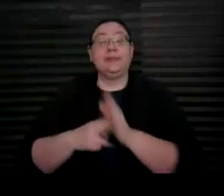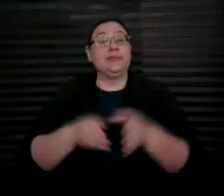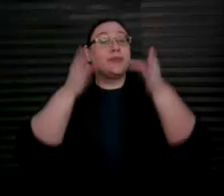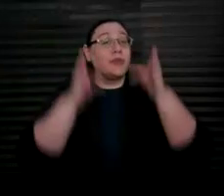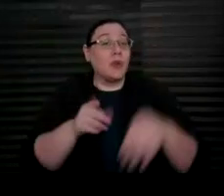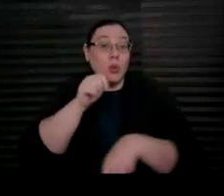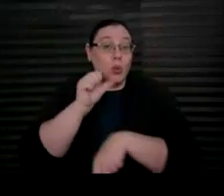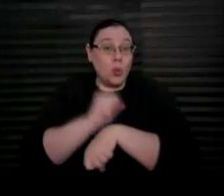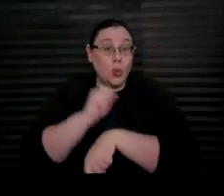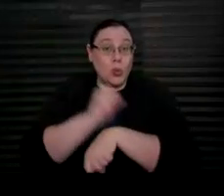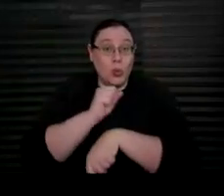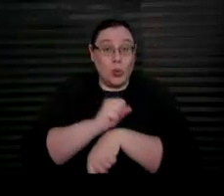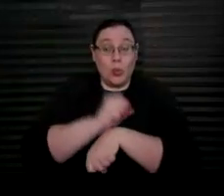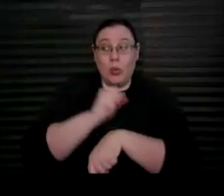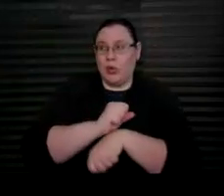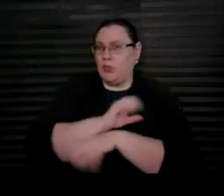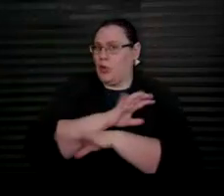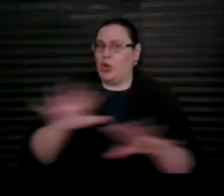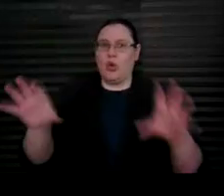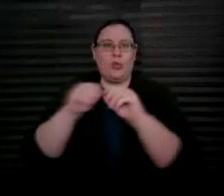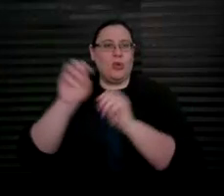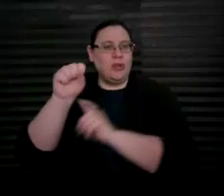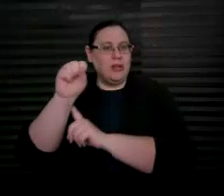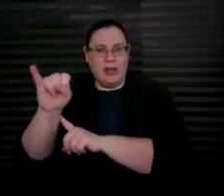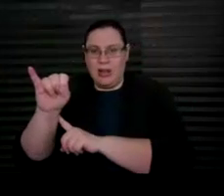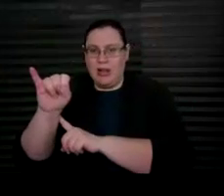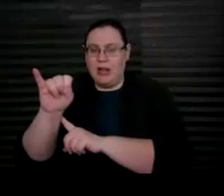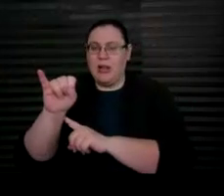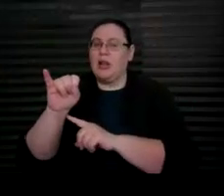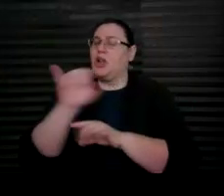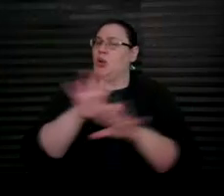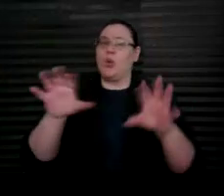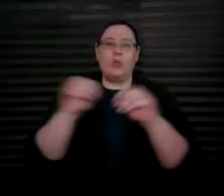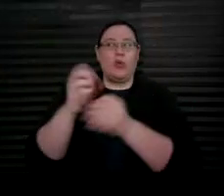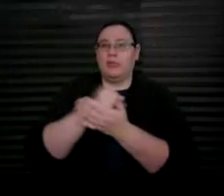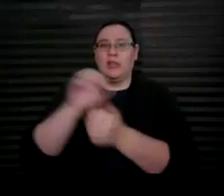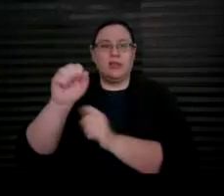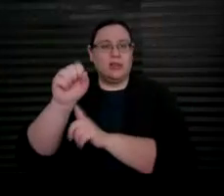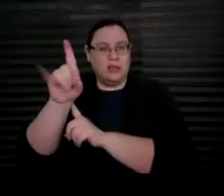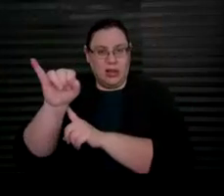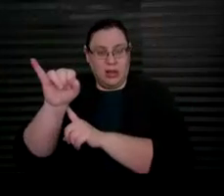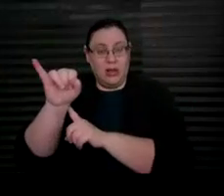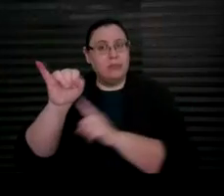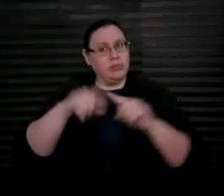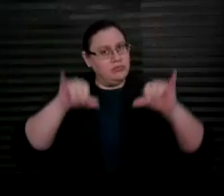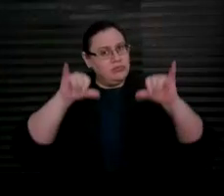who works and no longer receives SSI and or SSDI but still has a